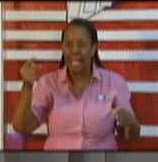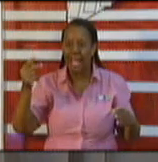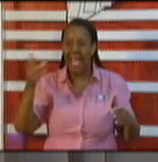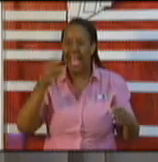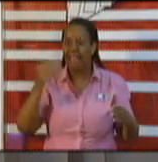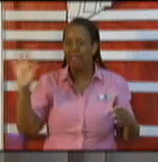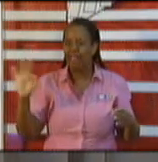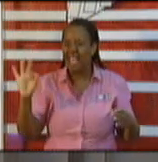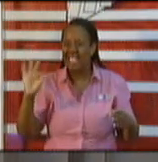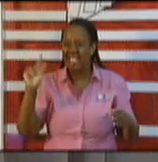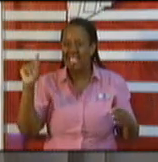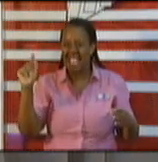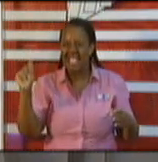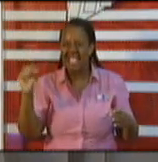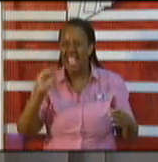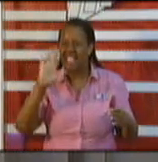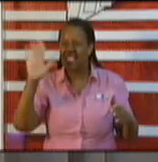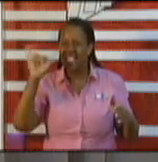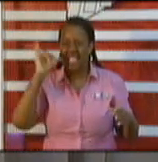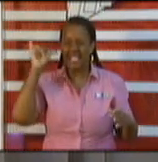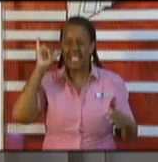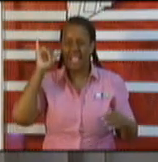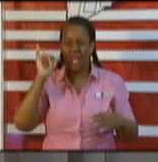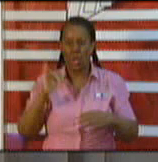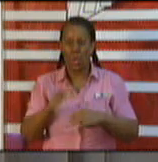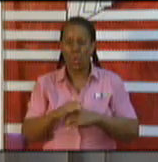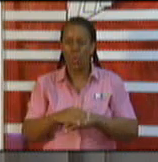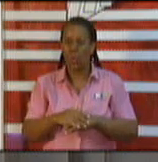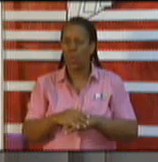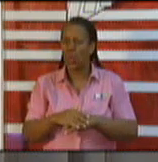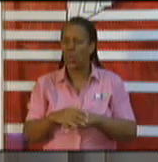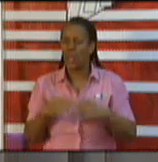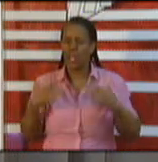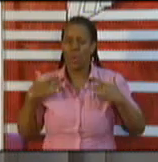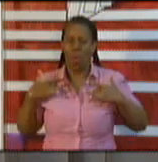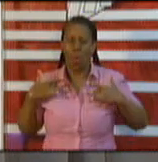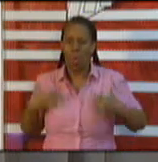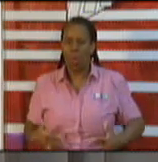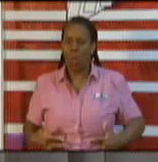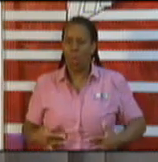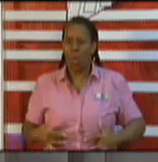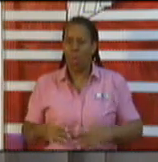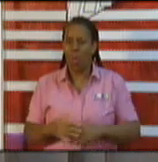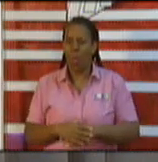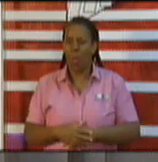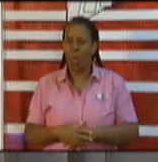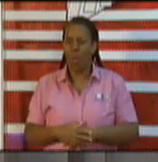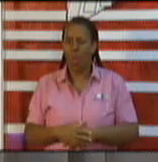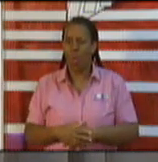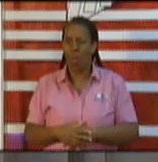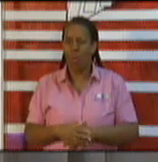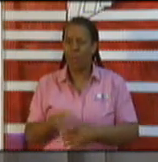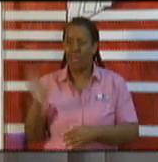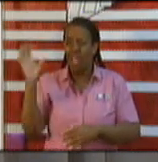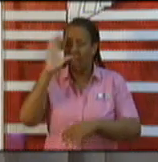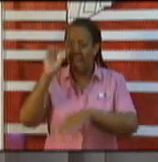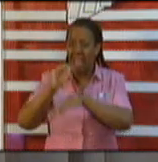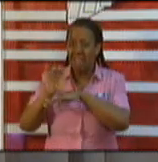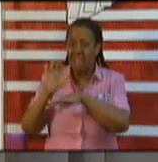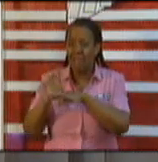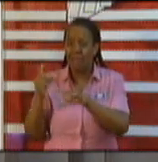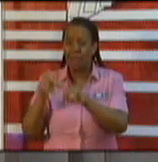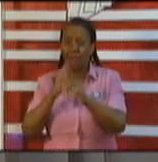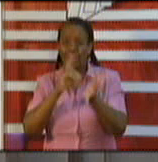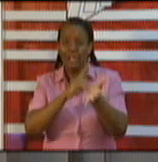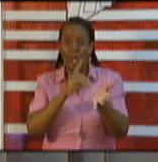night, and even up to yesterday, has greatly disturbed us. We've sought the advice of our medical public health experts and we've